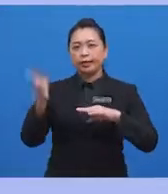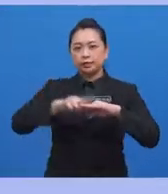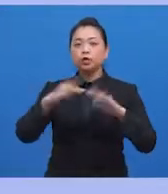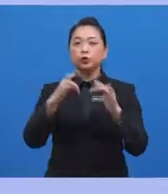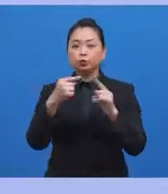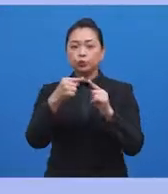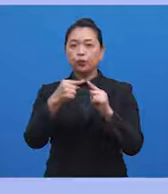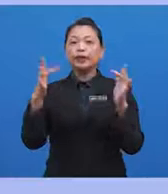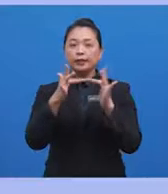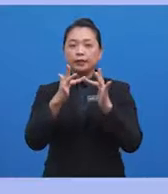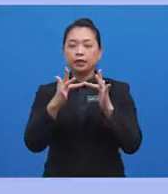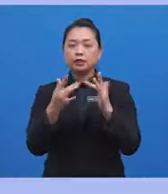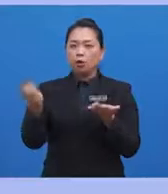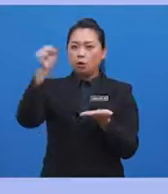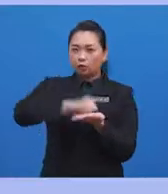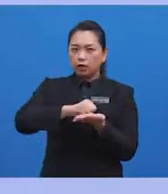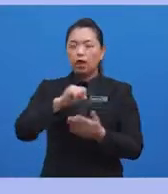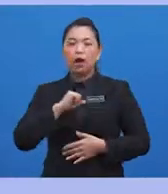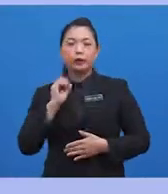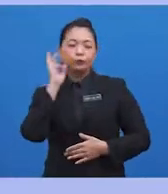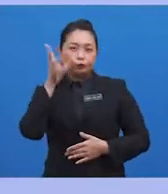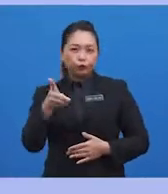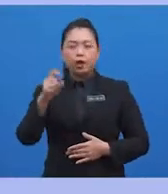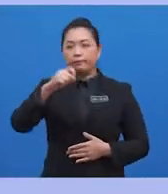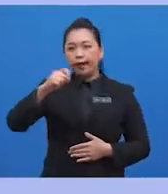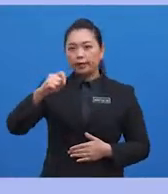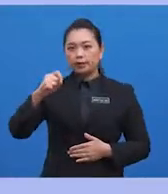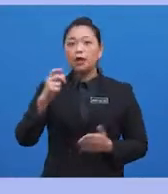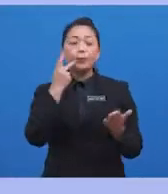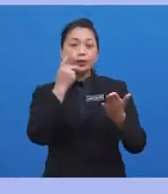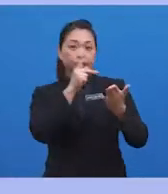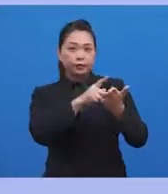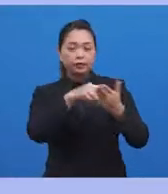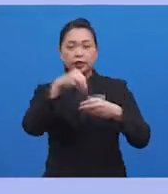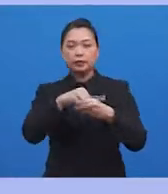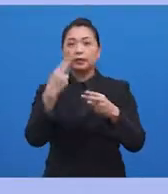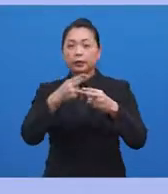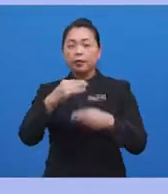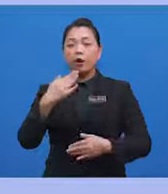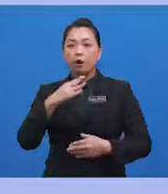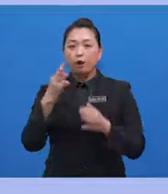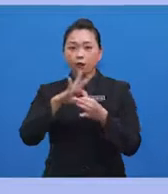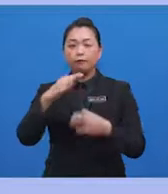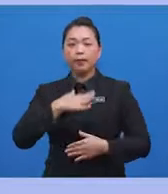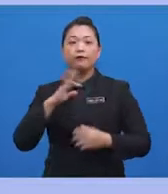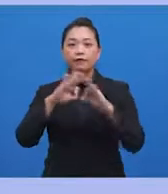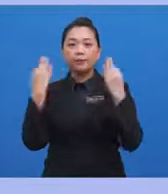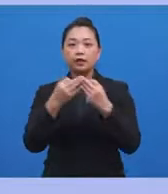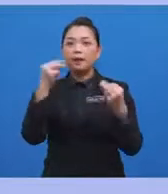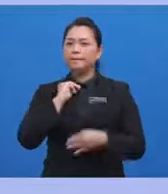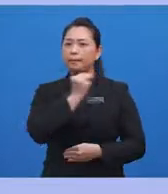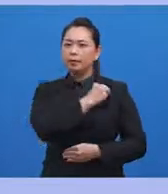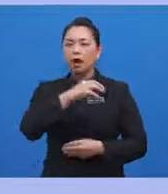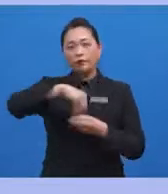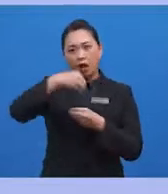internet orders, I would write prescriptions in the names of my family members. I was out of control by